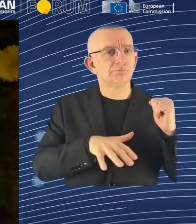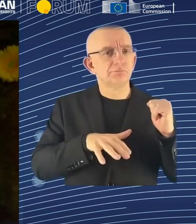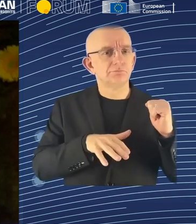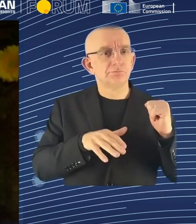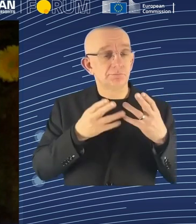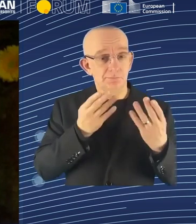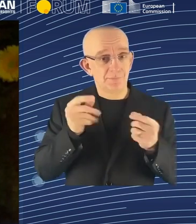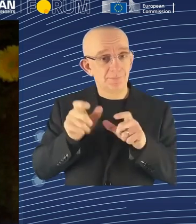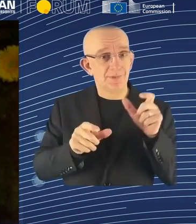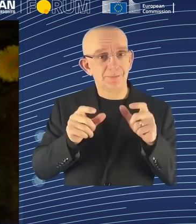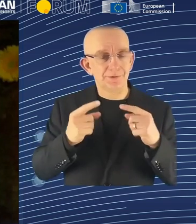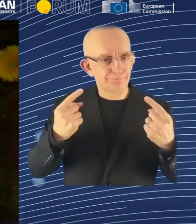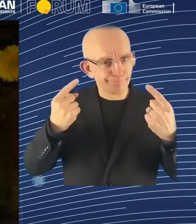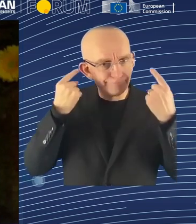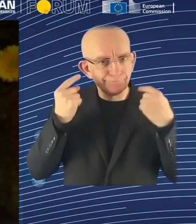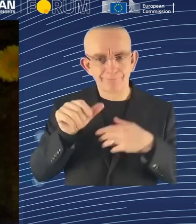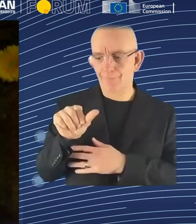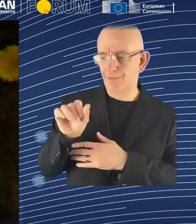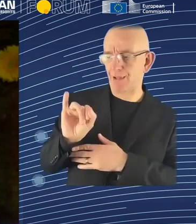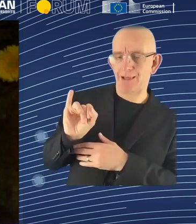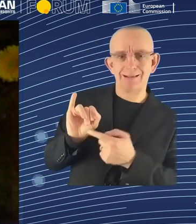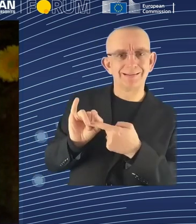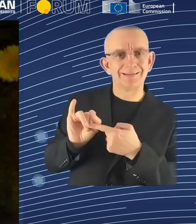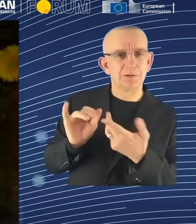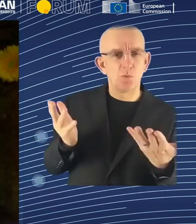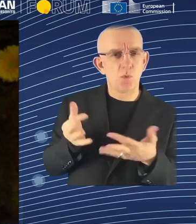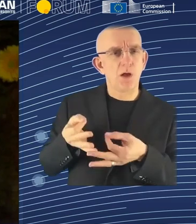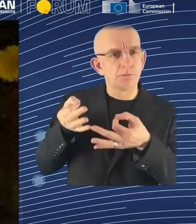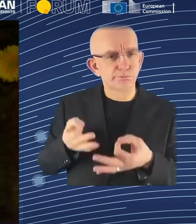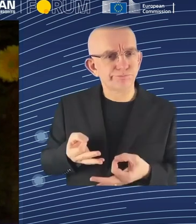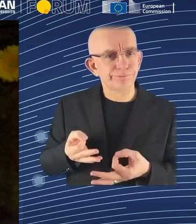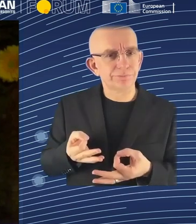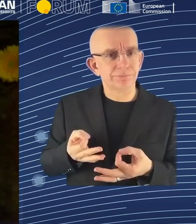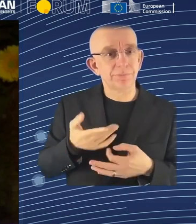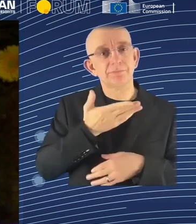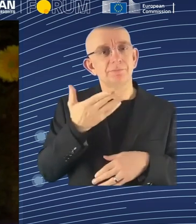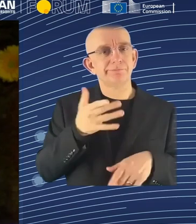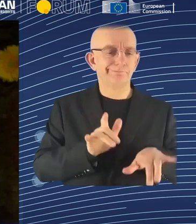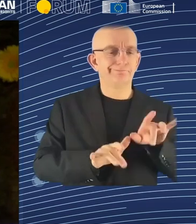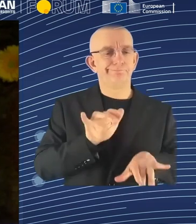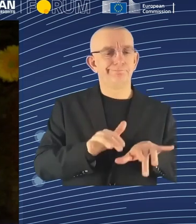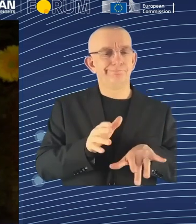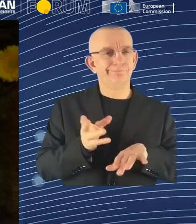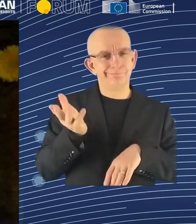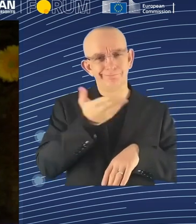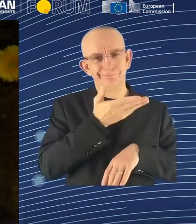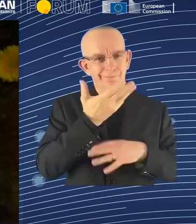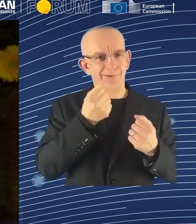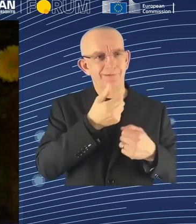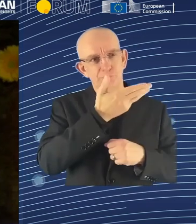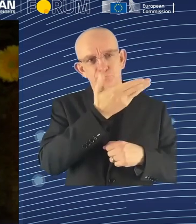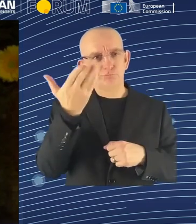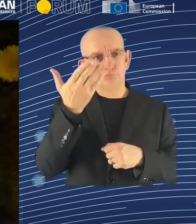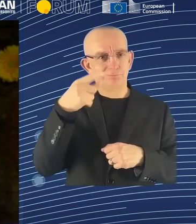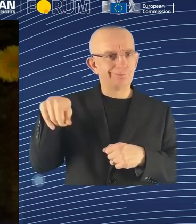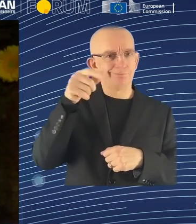jobs now are in the center of this transformation. In the past years, was all the roboters